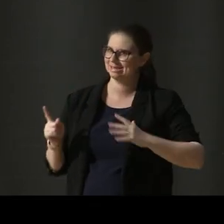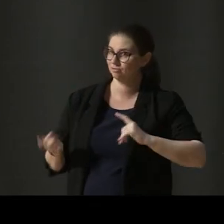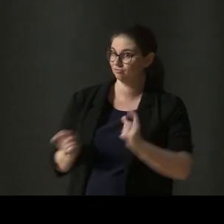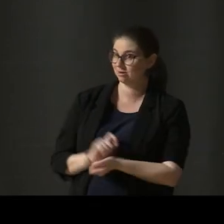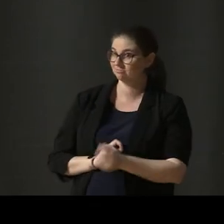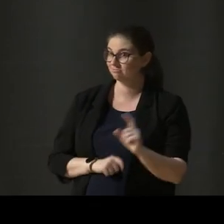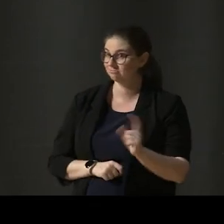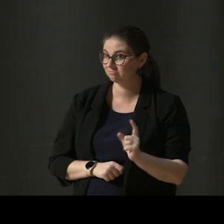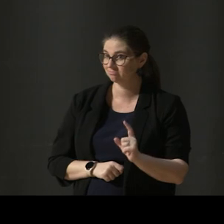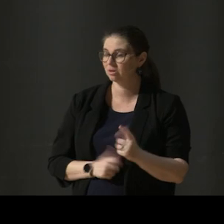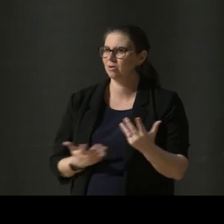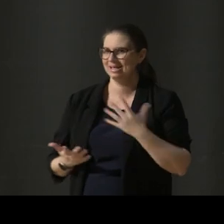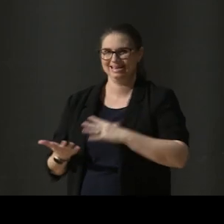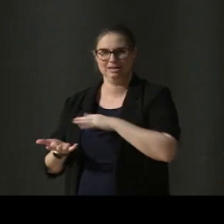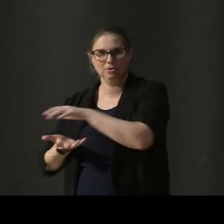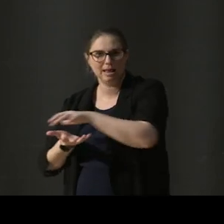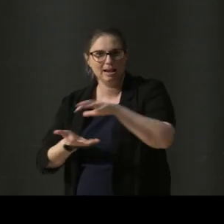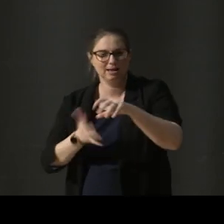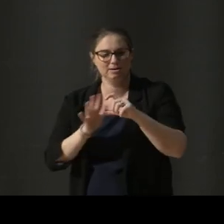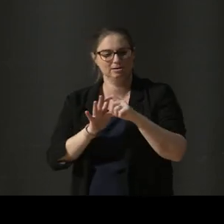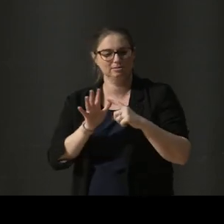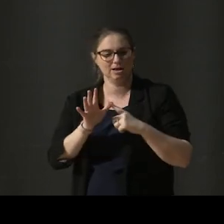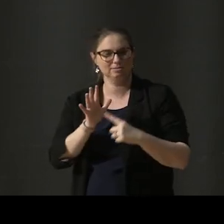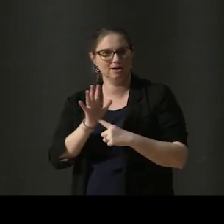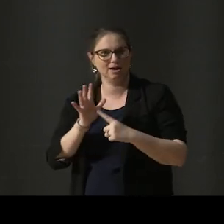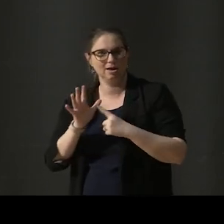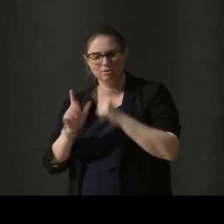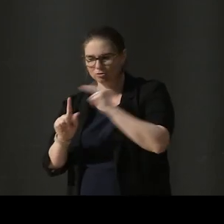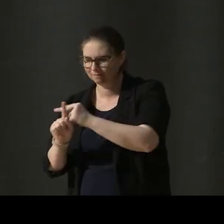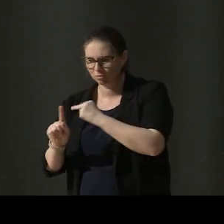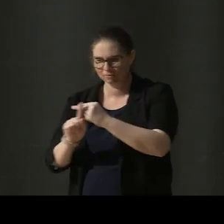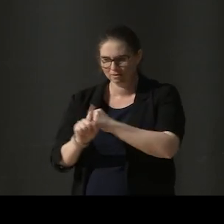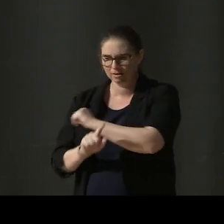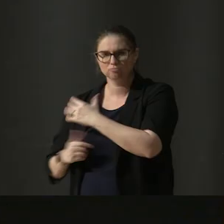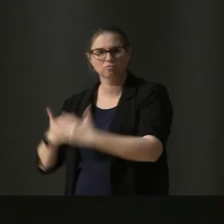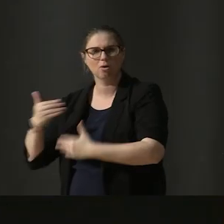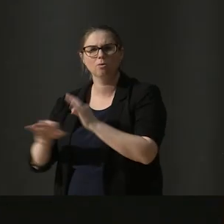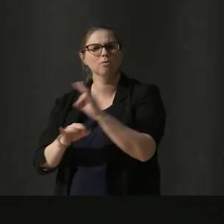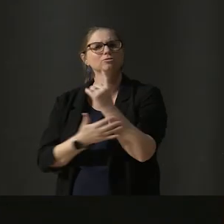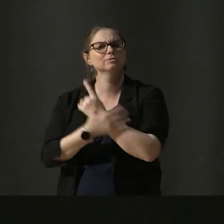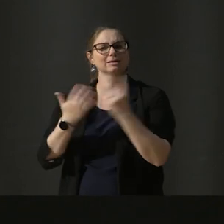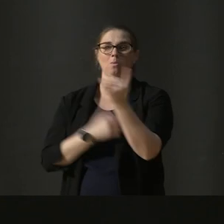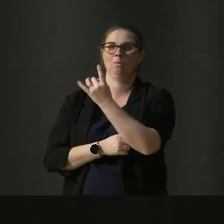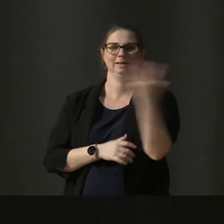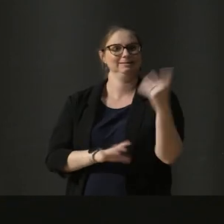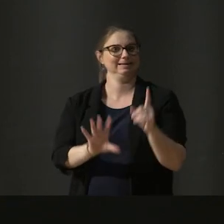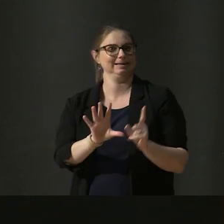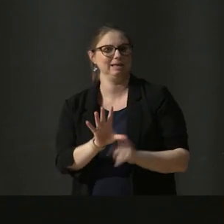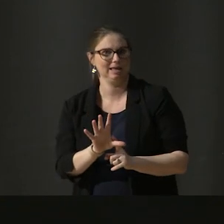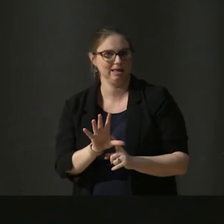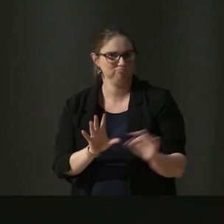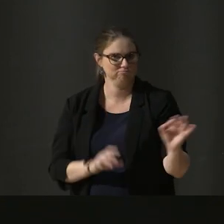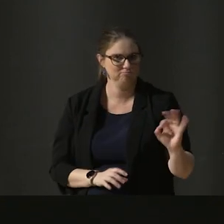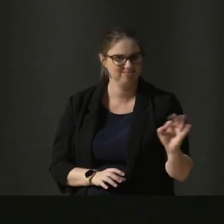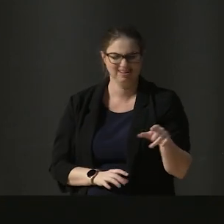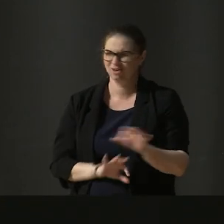We need to be collecting data data to review progress much more frequently than just once a year at an annual music exam. That's